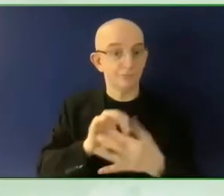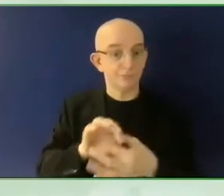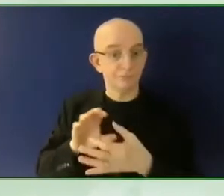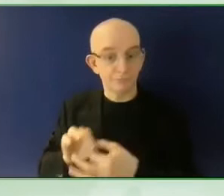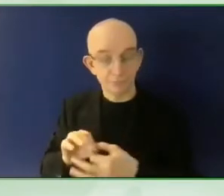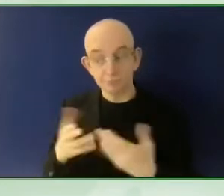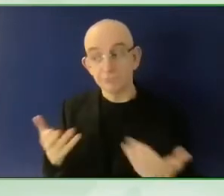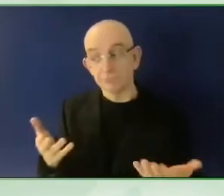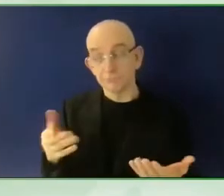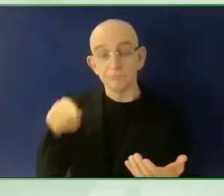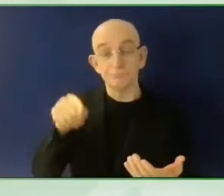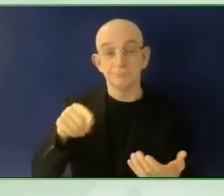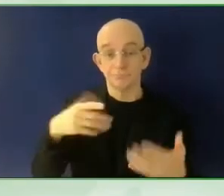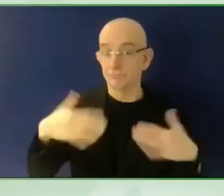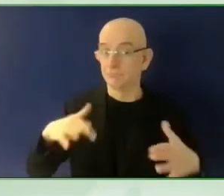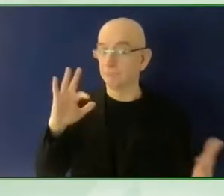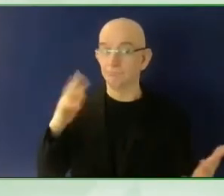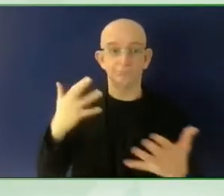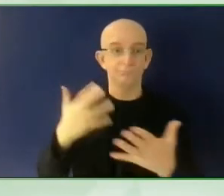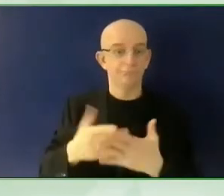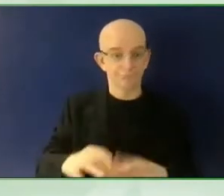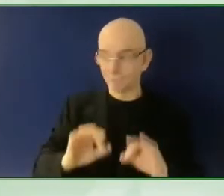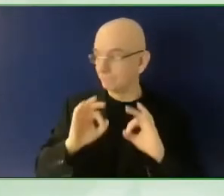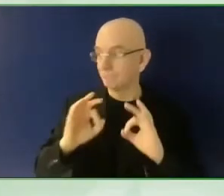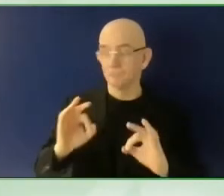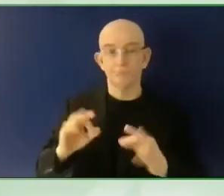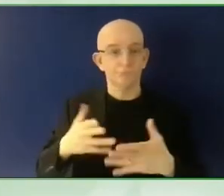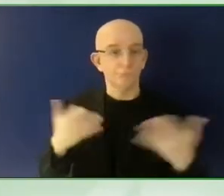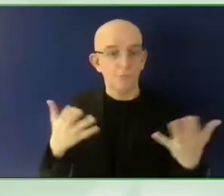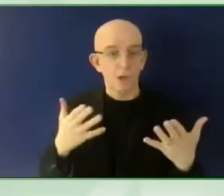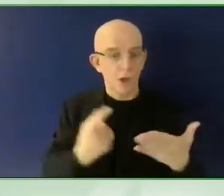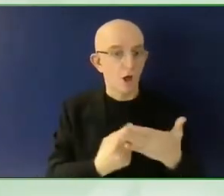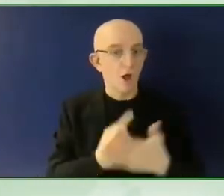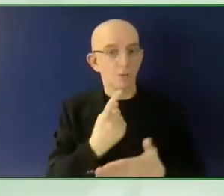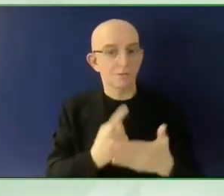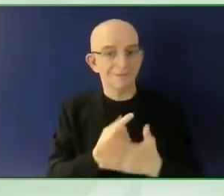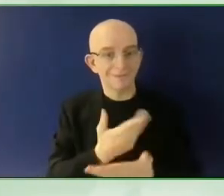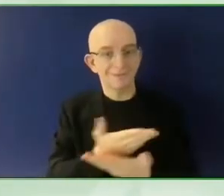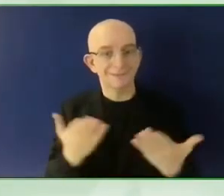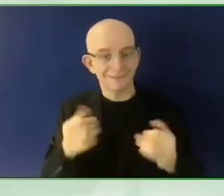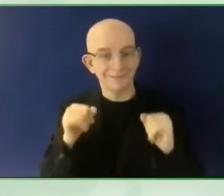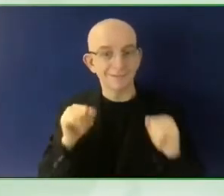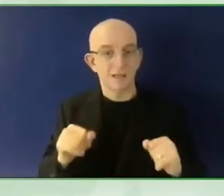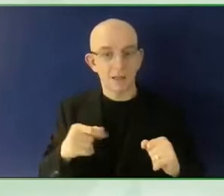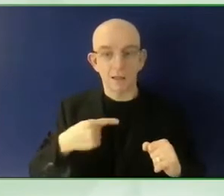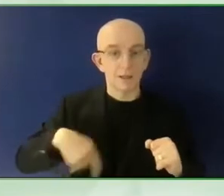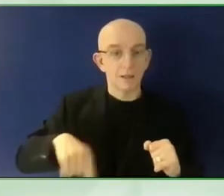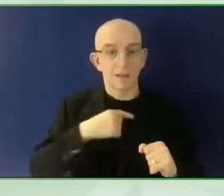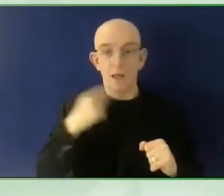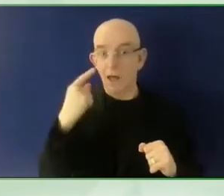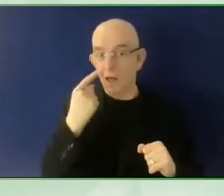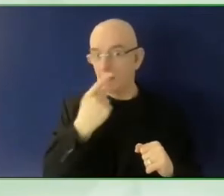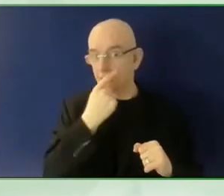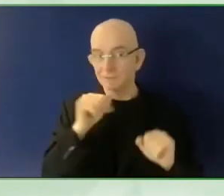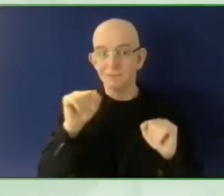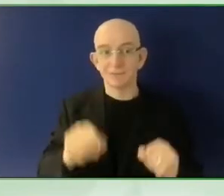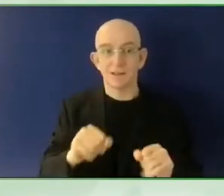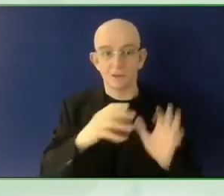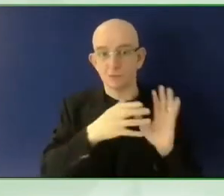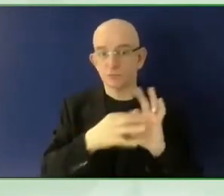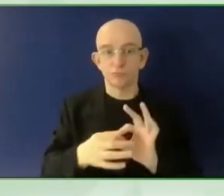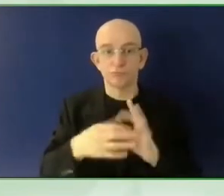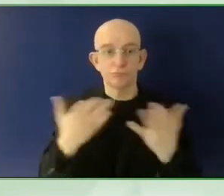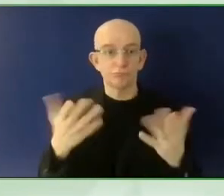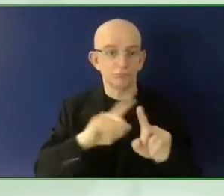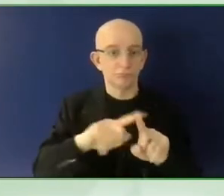I am sure that people have used it in that scenario. But really, this